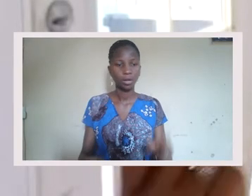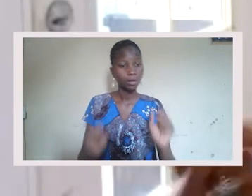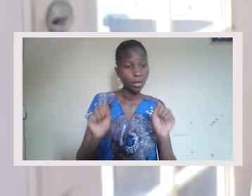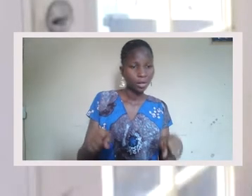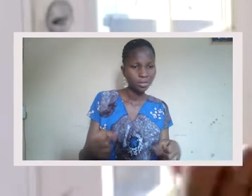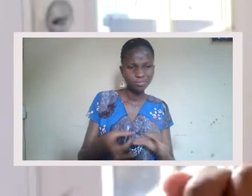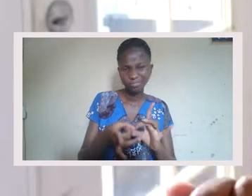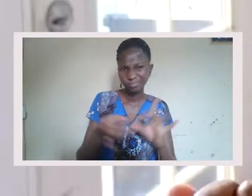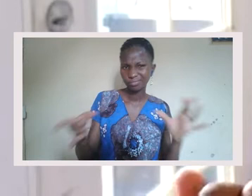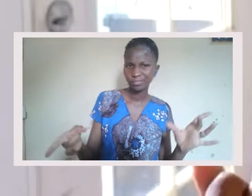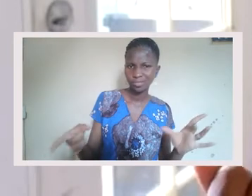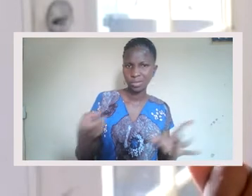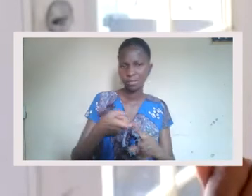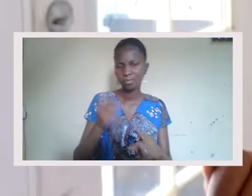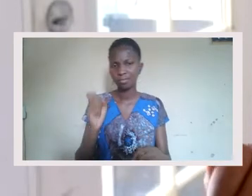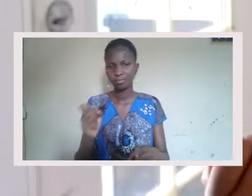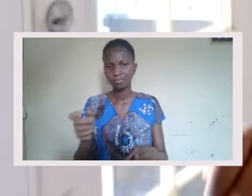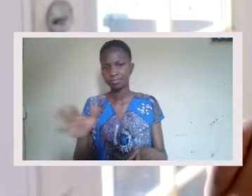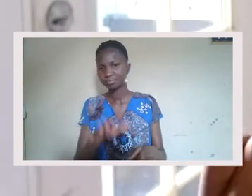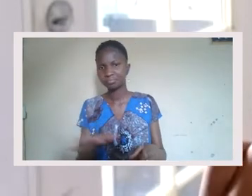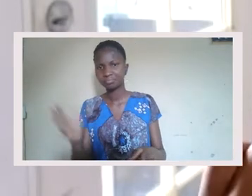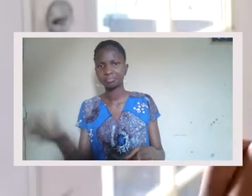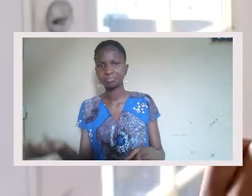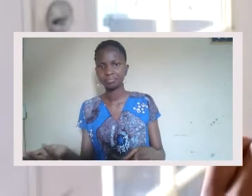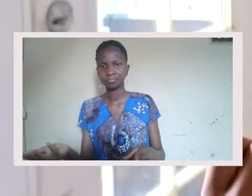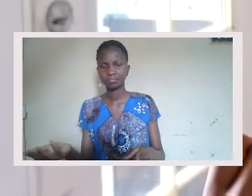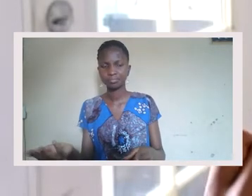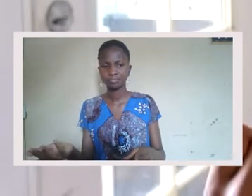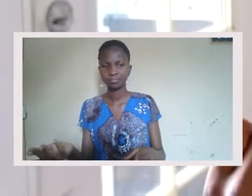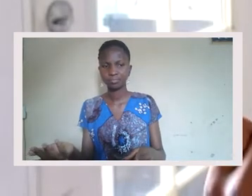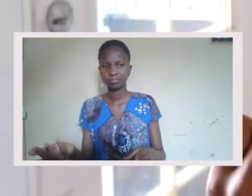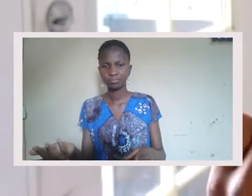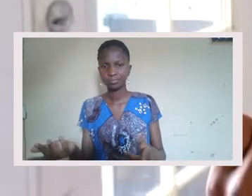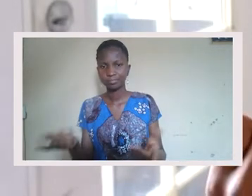unwed from one another? You think, Carmen?